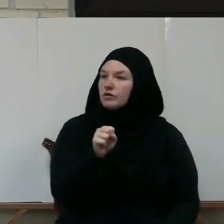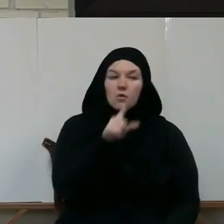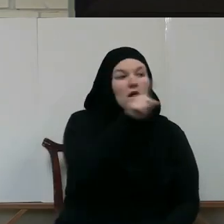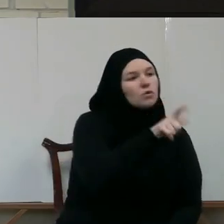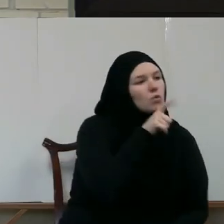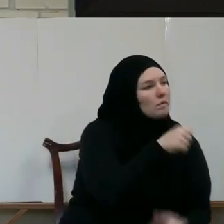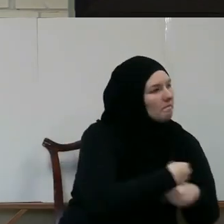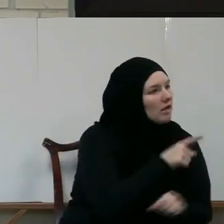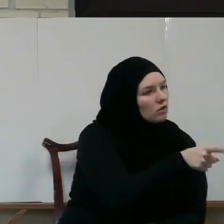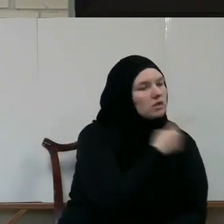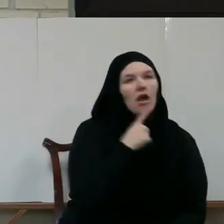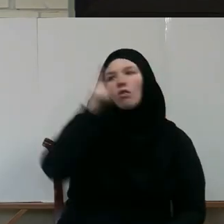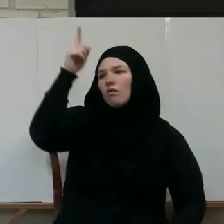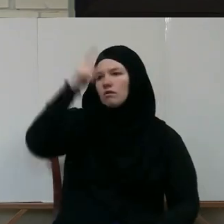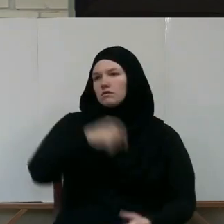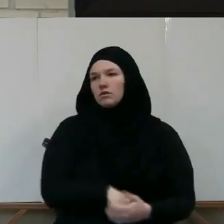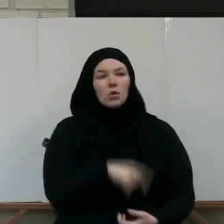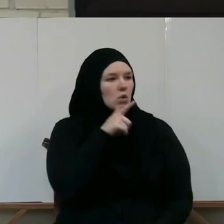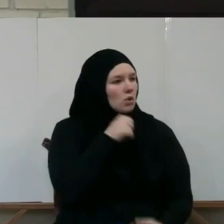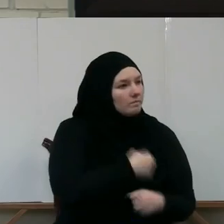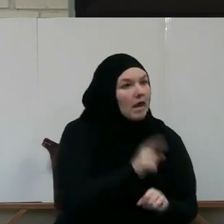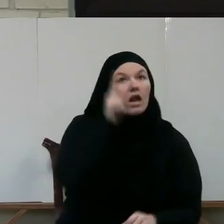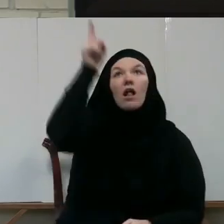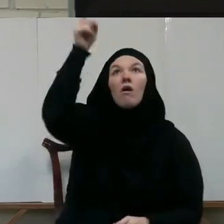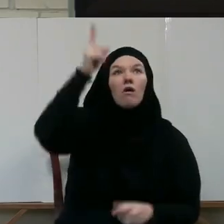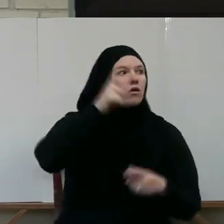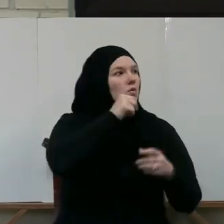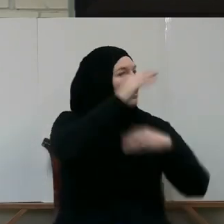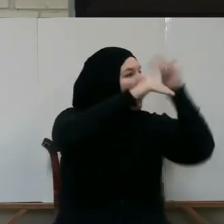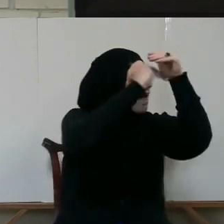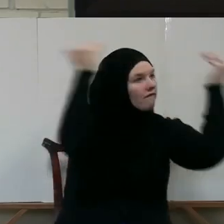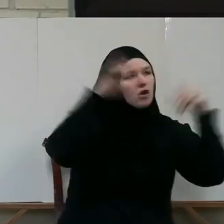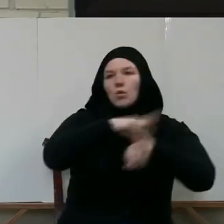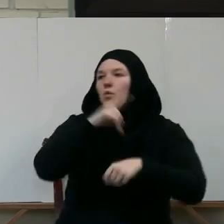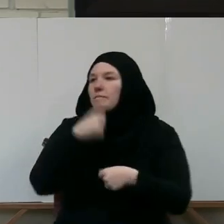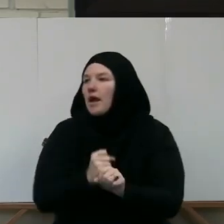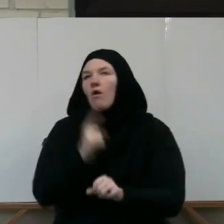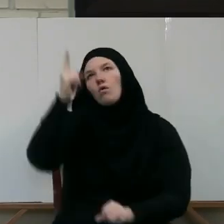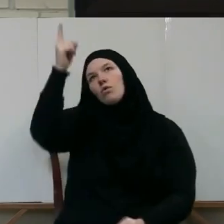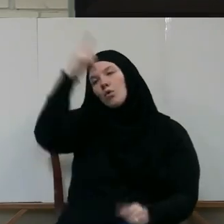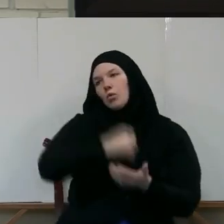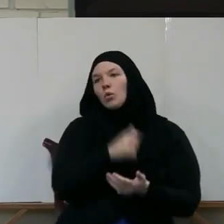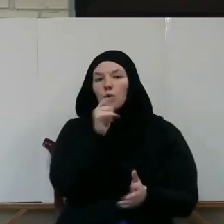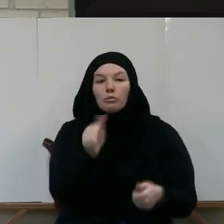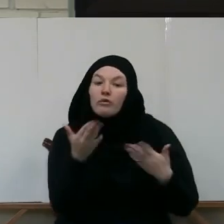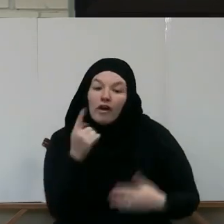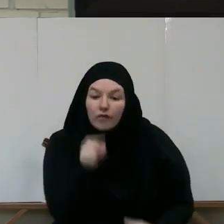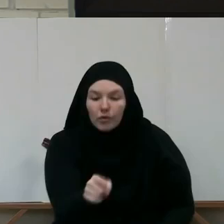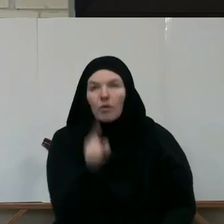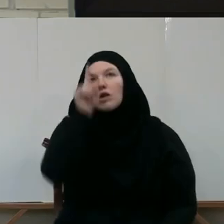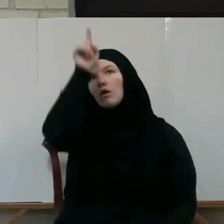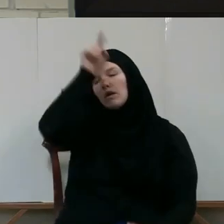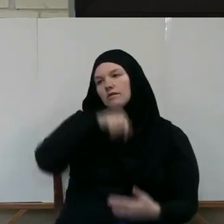who created you? They say Allah. Who created heavens and earth? They say Allah. Who provides for you? They say Allah.